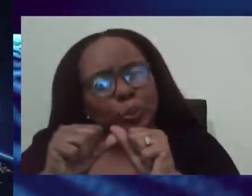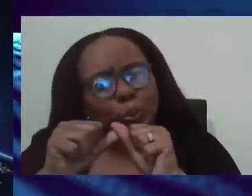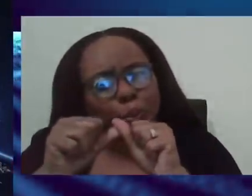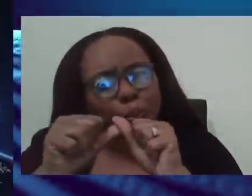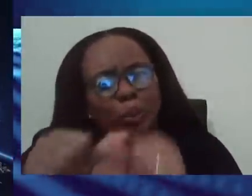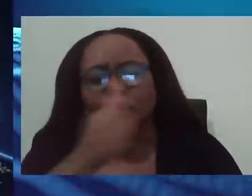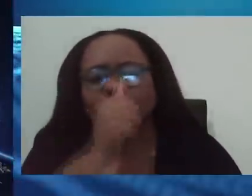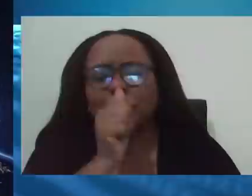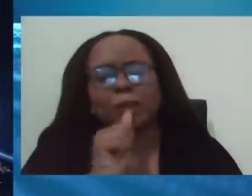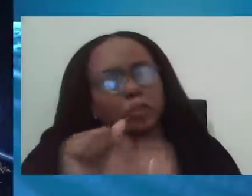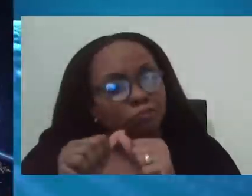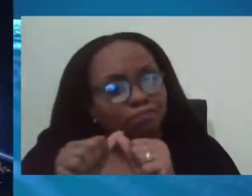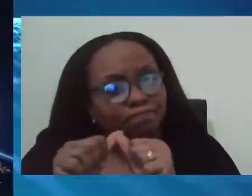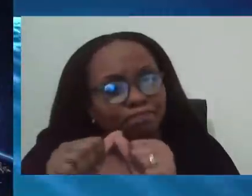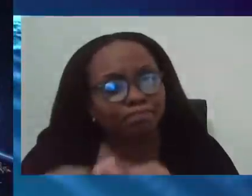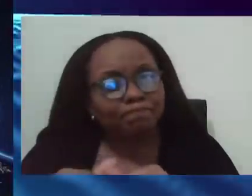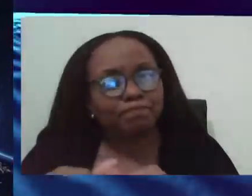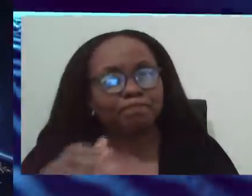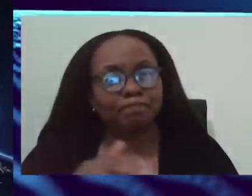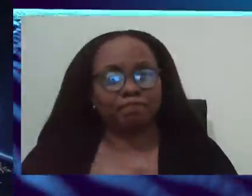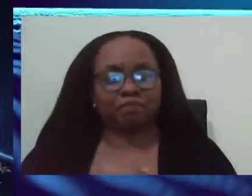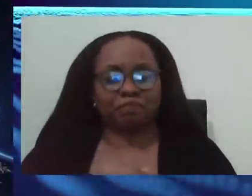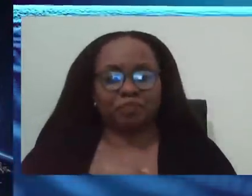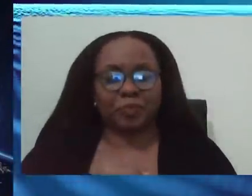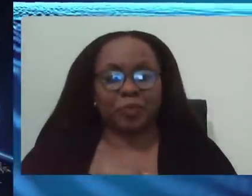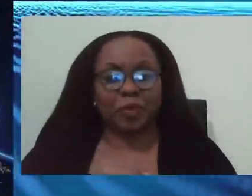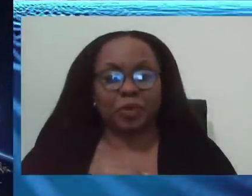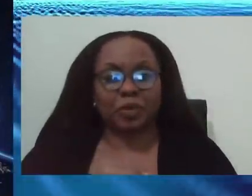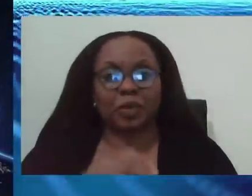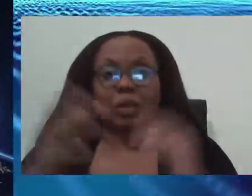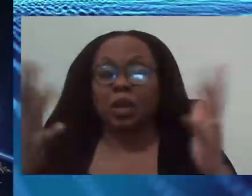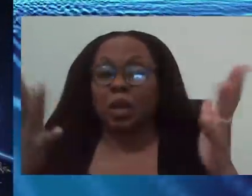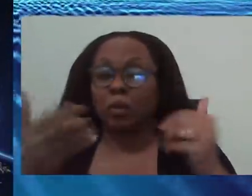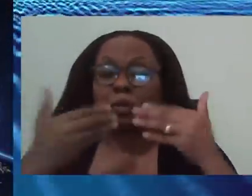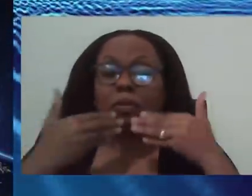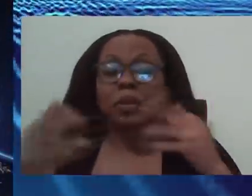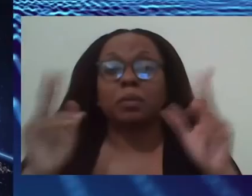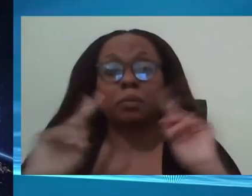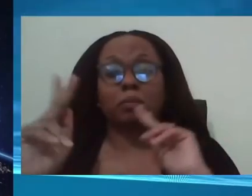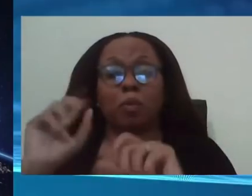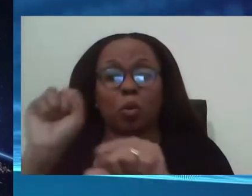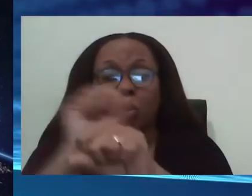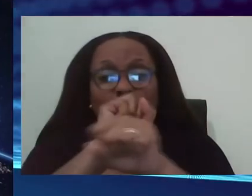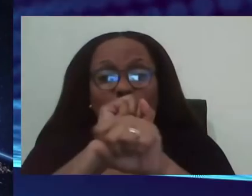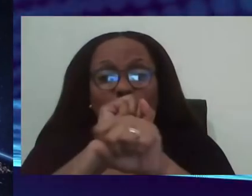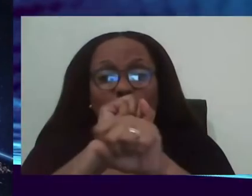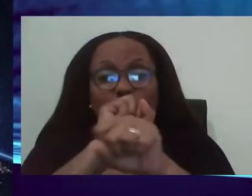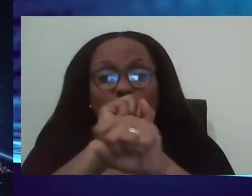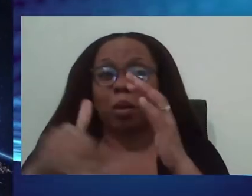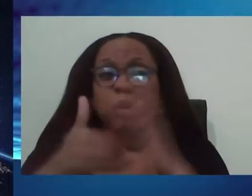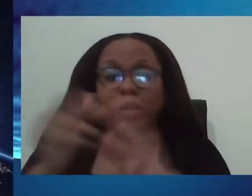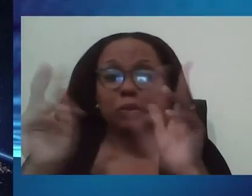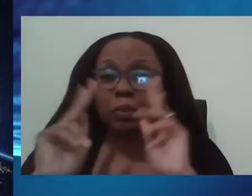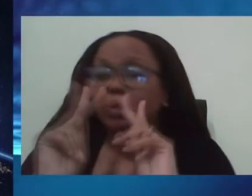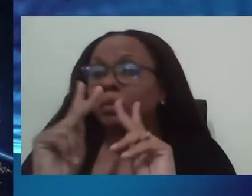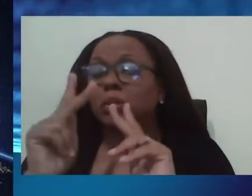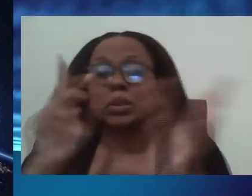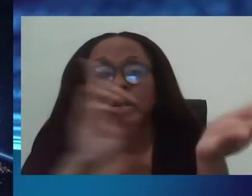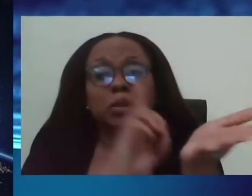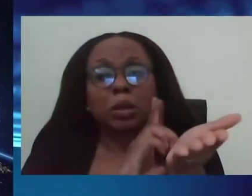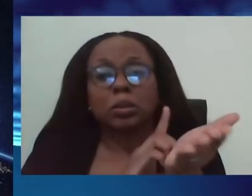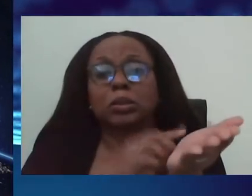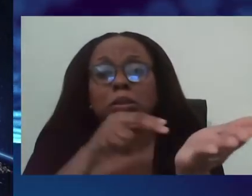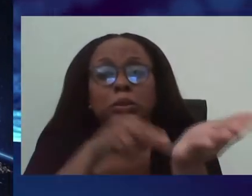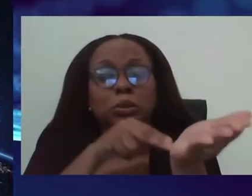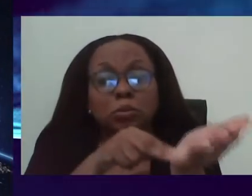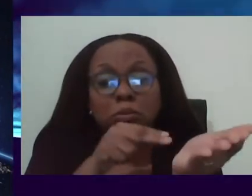say, um, I salute the persons who are working on the ground in the field. Um, we try actually ministry of health officials who continue to